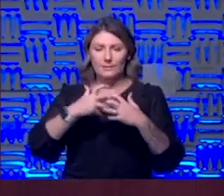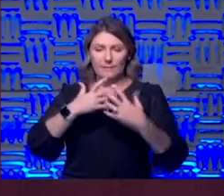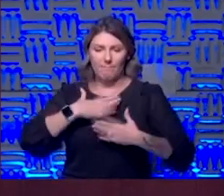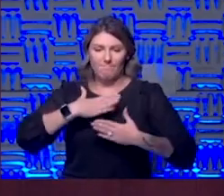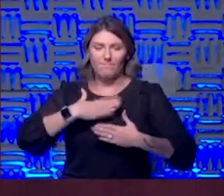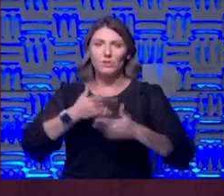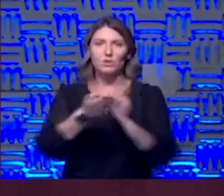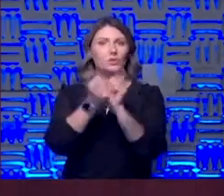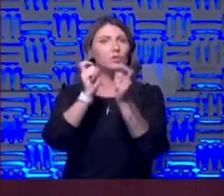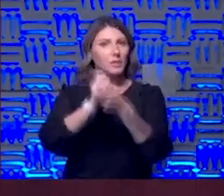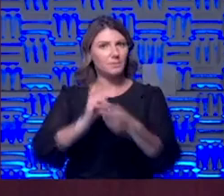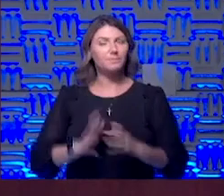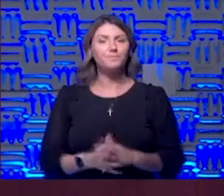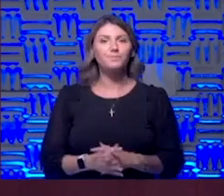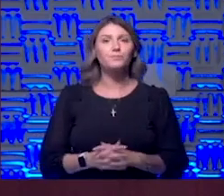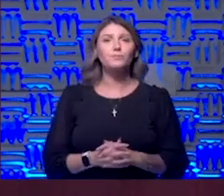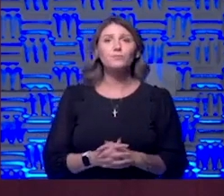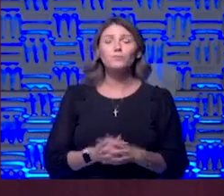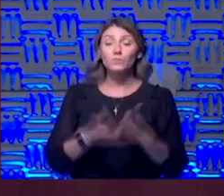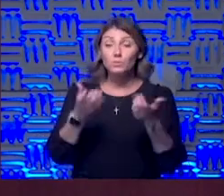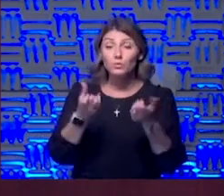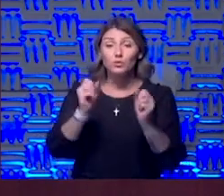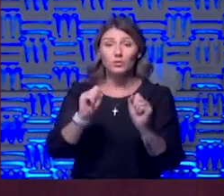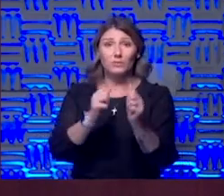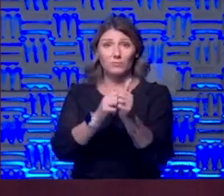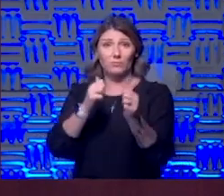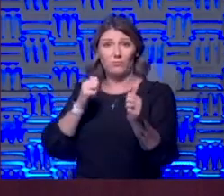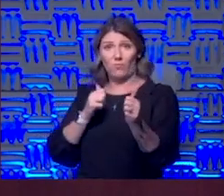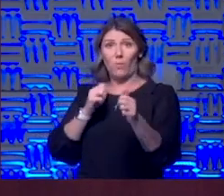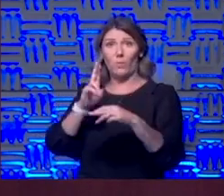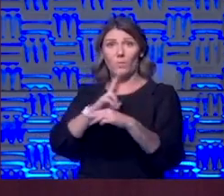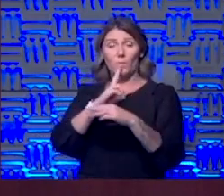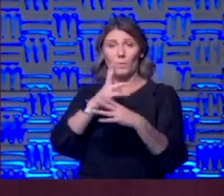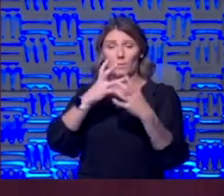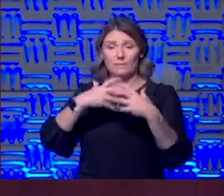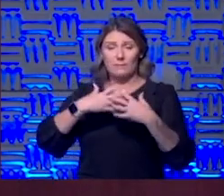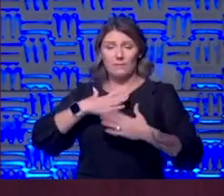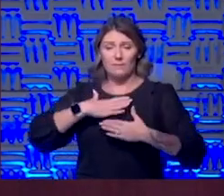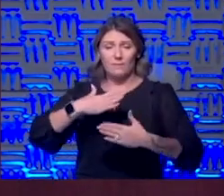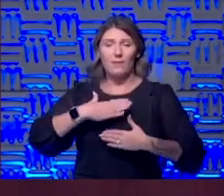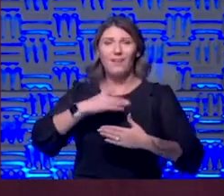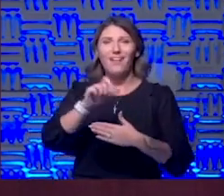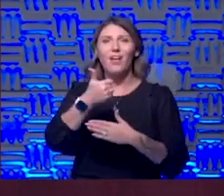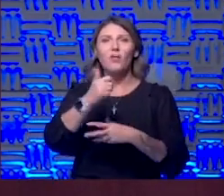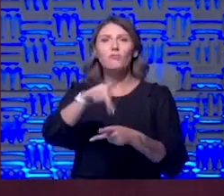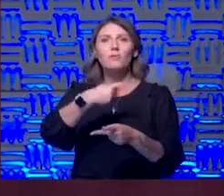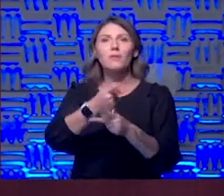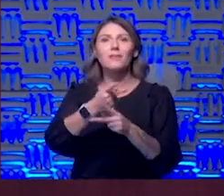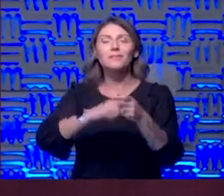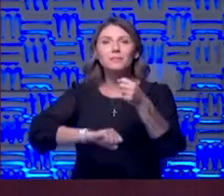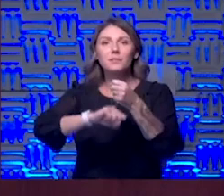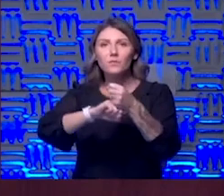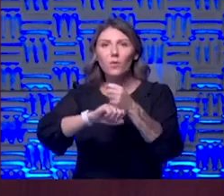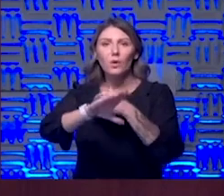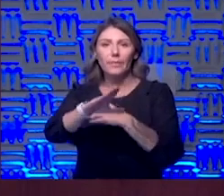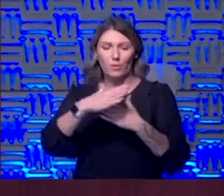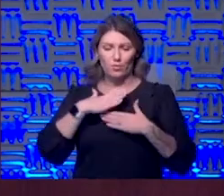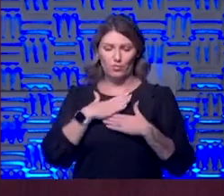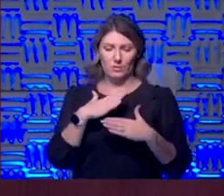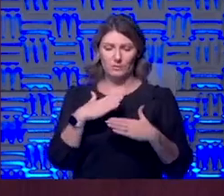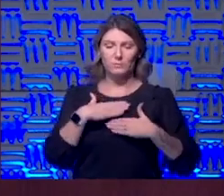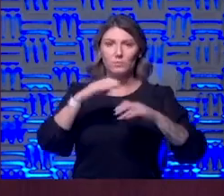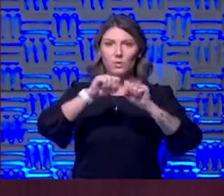so we're trying now much more to keep them off the ventilator with other modes of supporting their respiratory